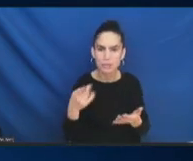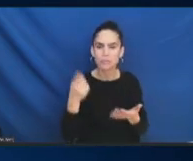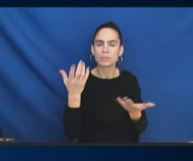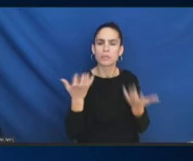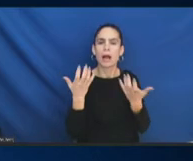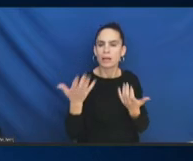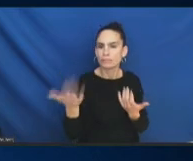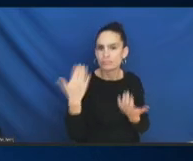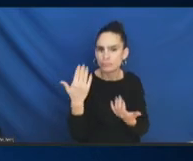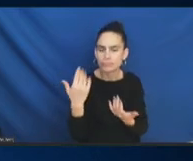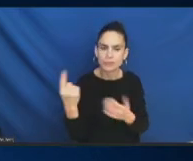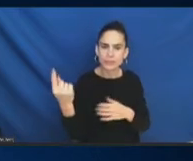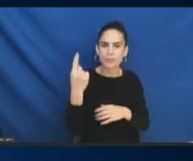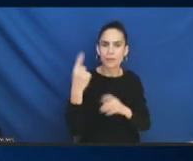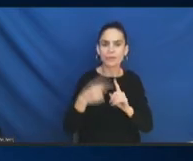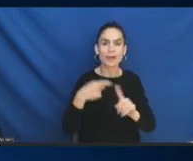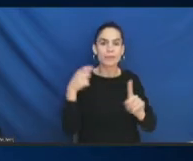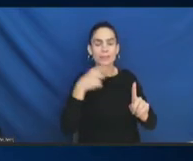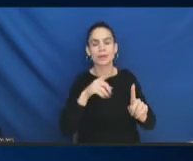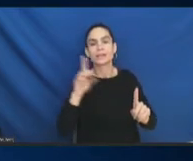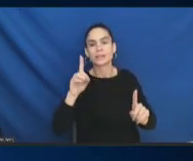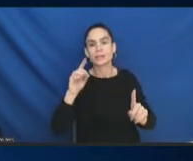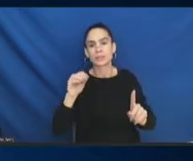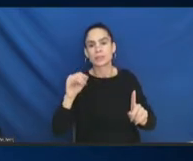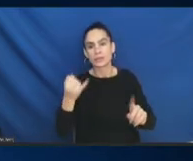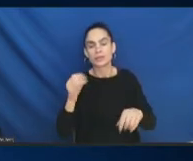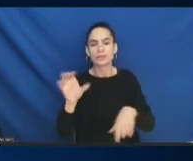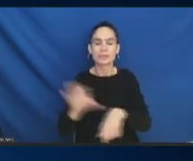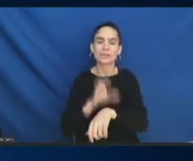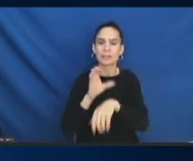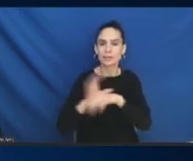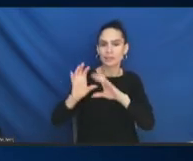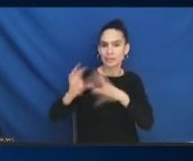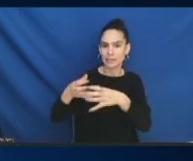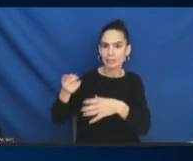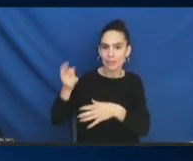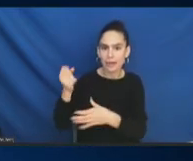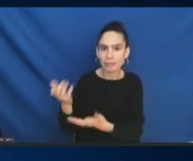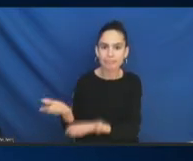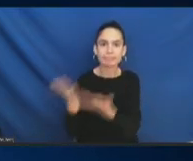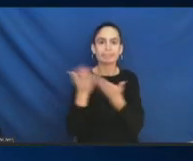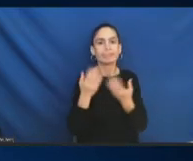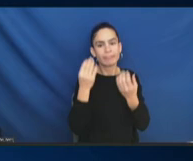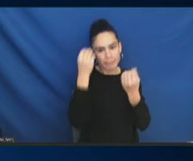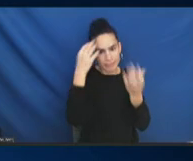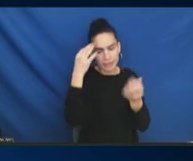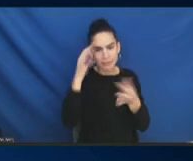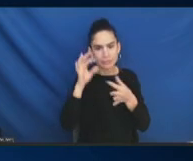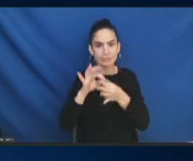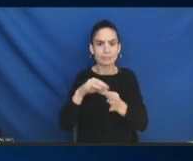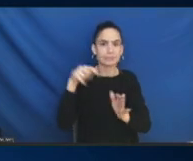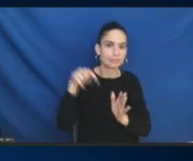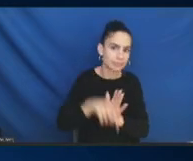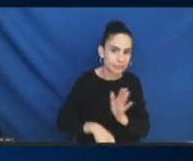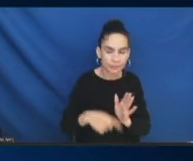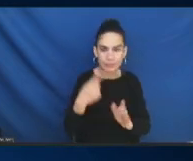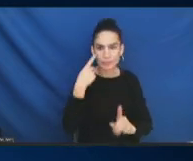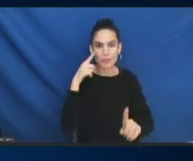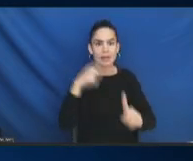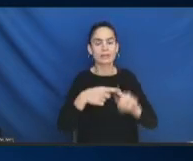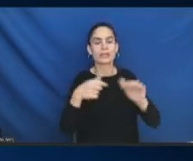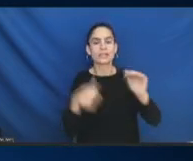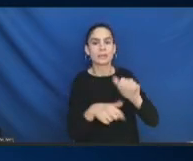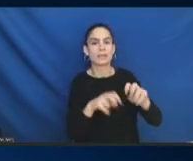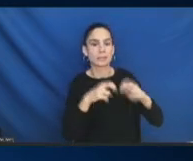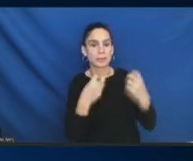DOJ cyber team to come in and give us some input on, on that, especially for the subcommittee. I'm not, we being, the subcommittee may